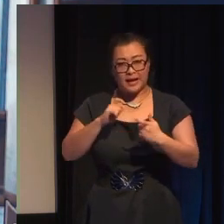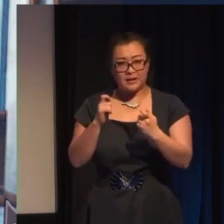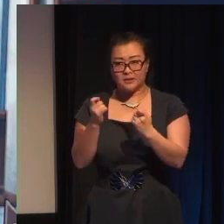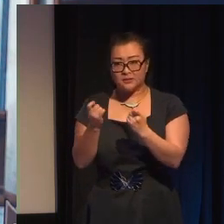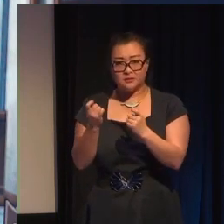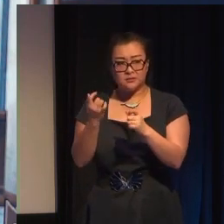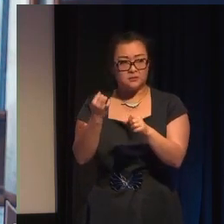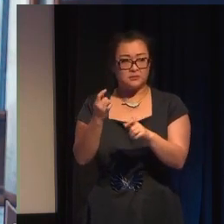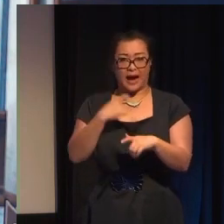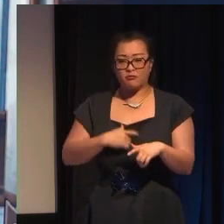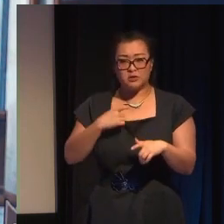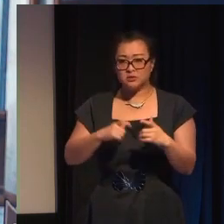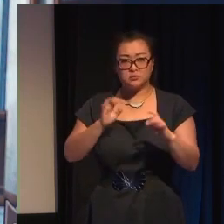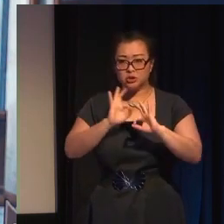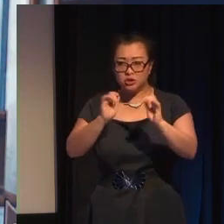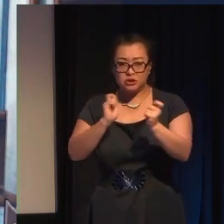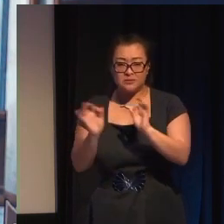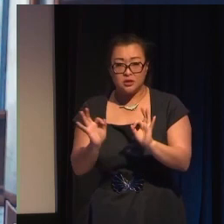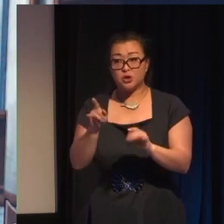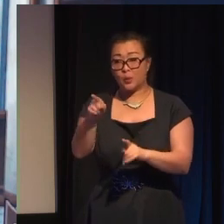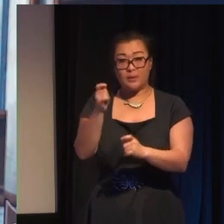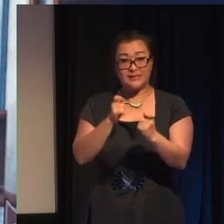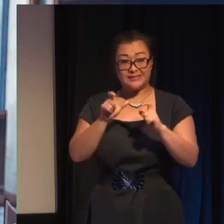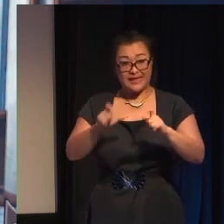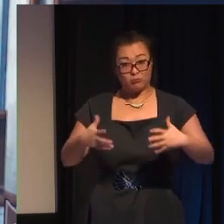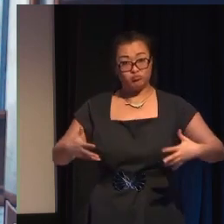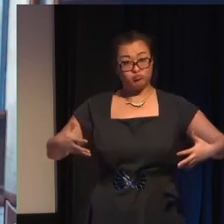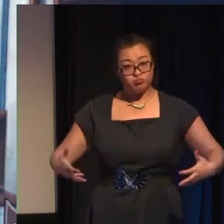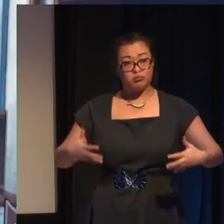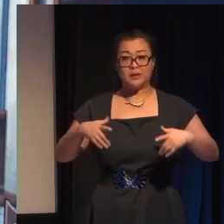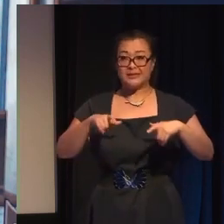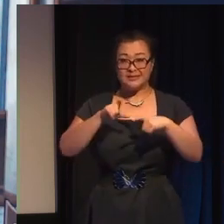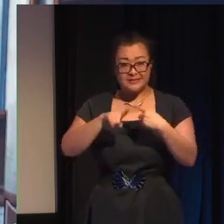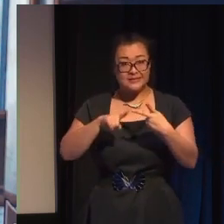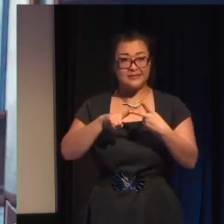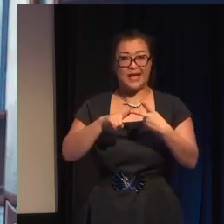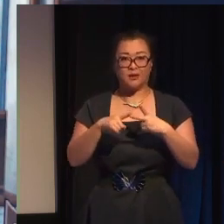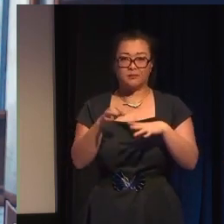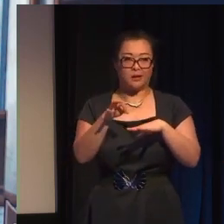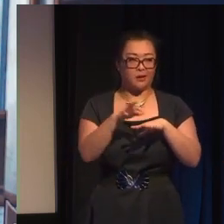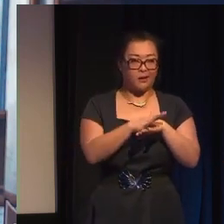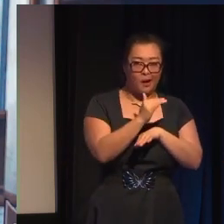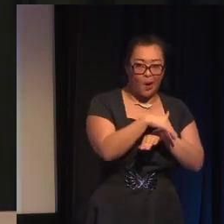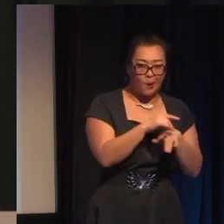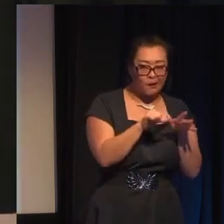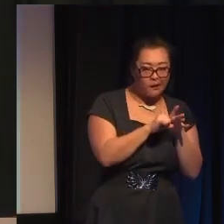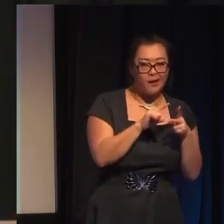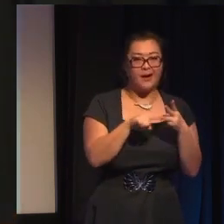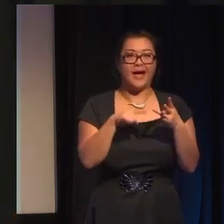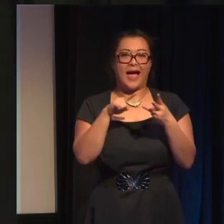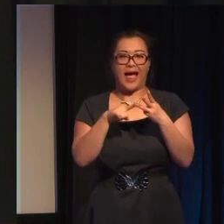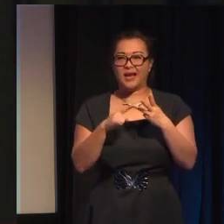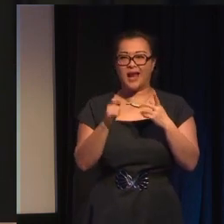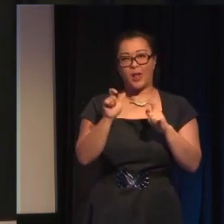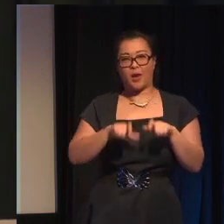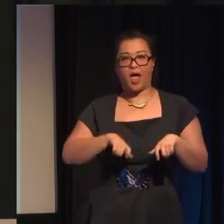officer with marital troubles a brave and loyal friend with an impish sense of humor and this easy teasing rapport with her old